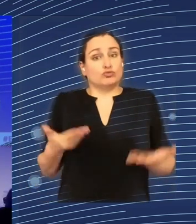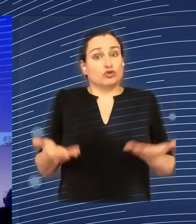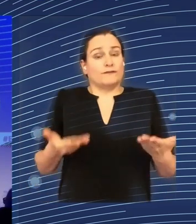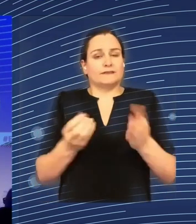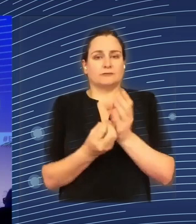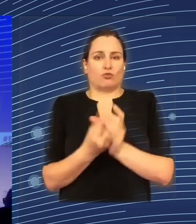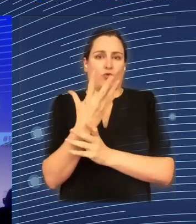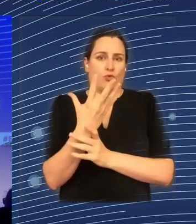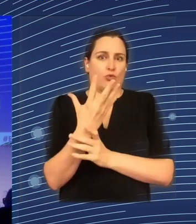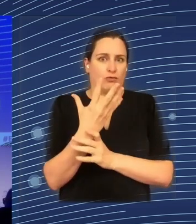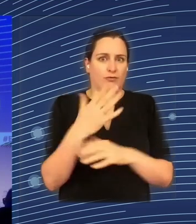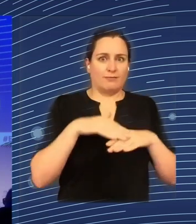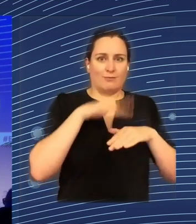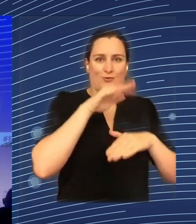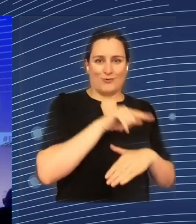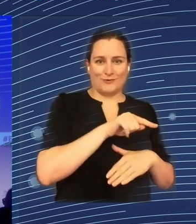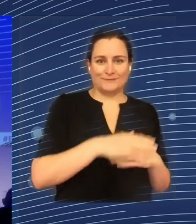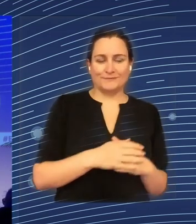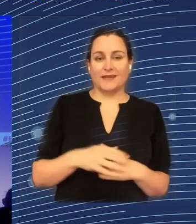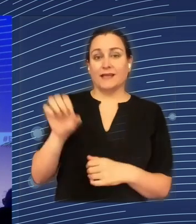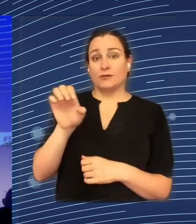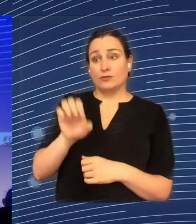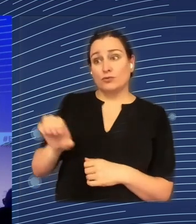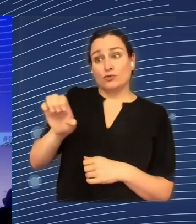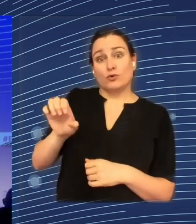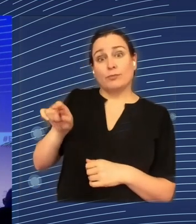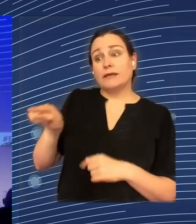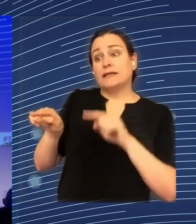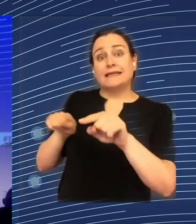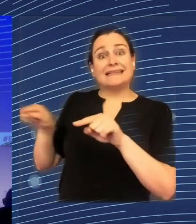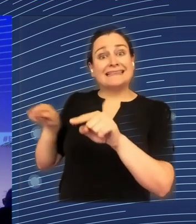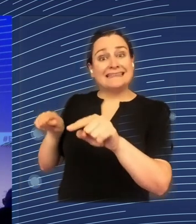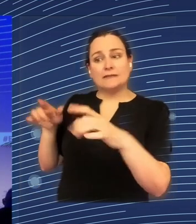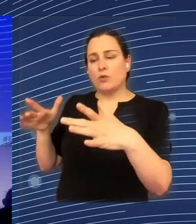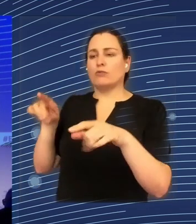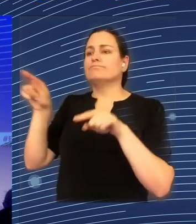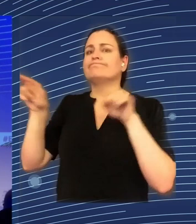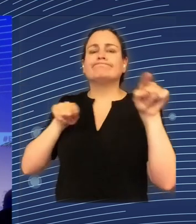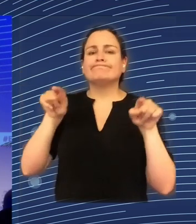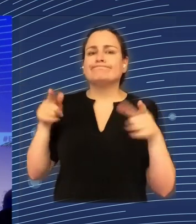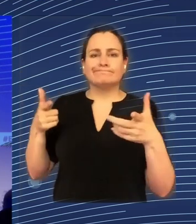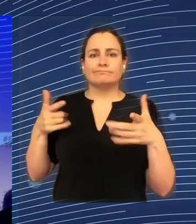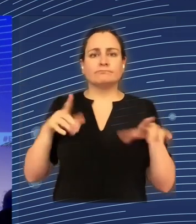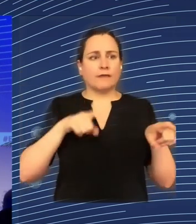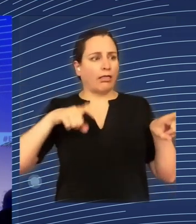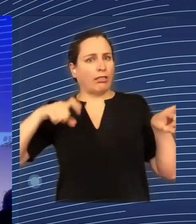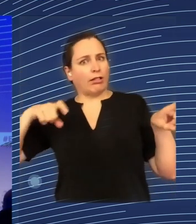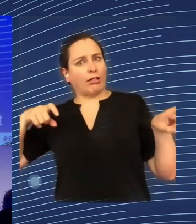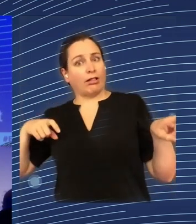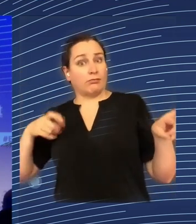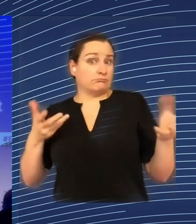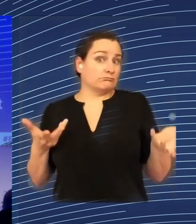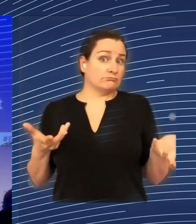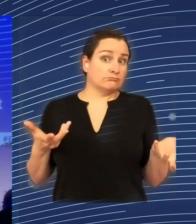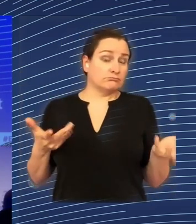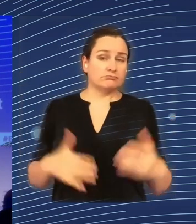some European regions and individuals could fall behind. This is, of course, an important issue in and of itself, but it could also cause